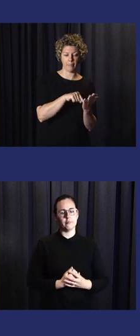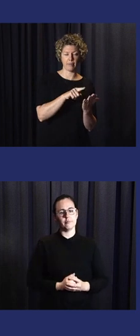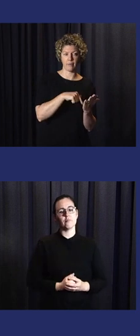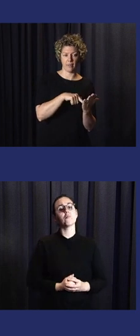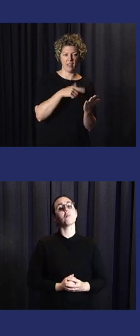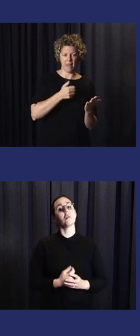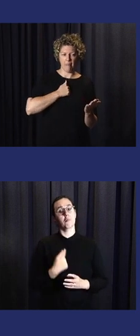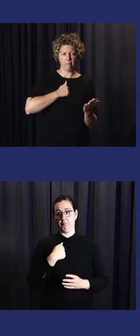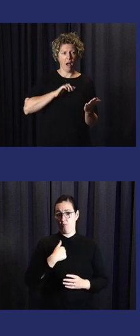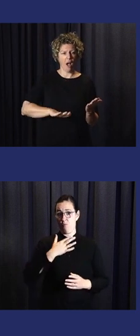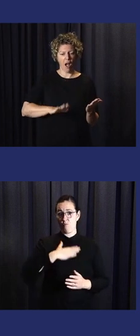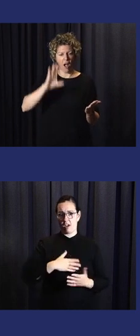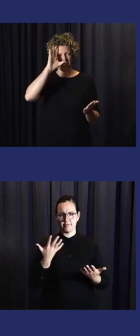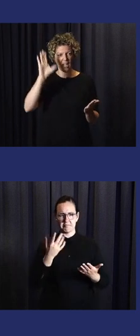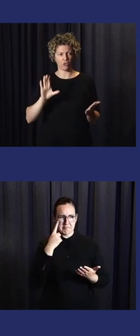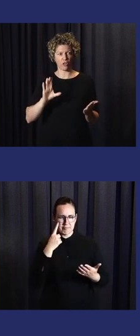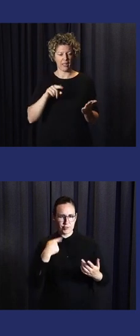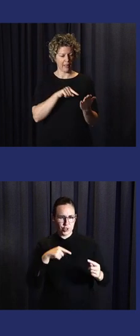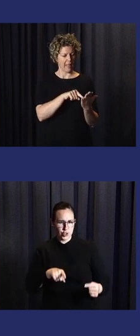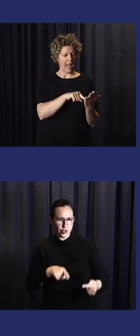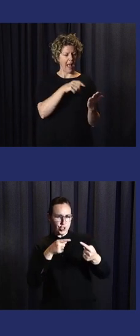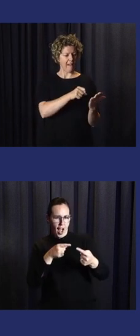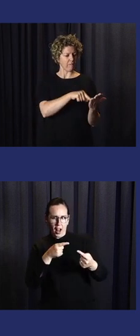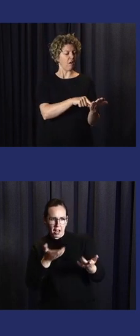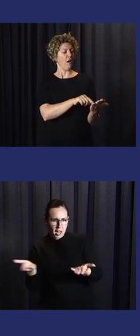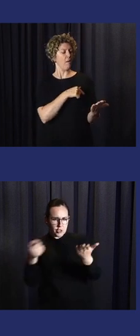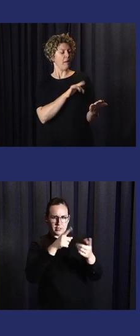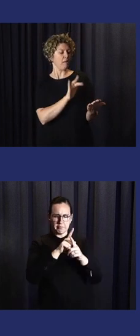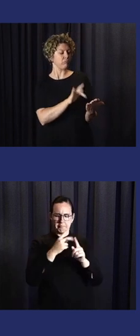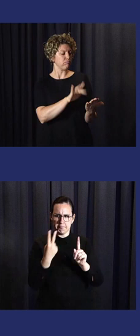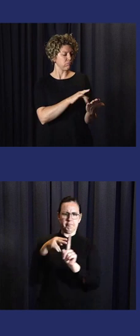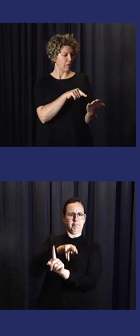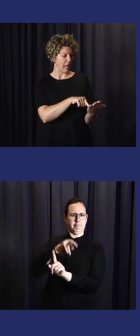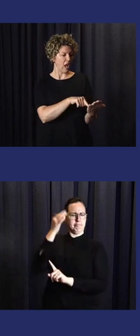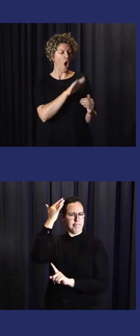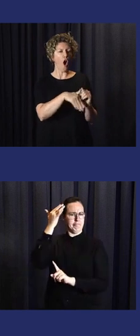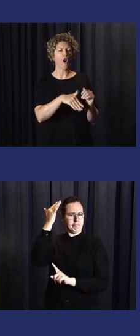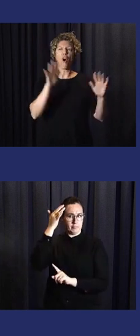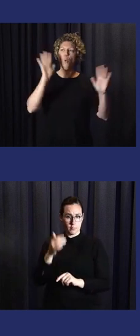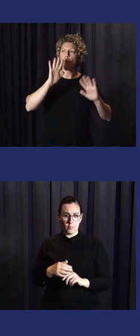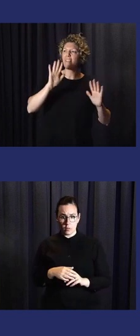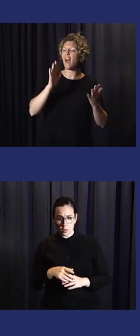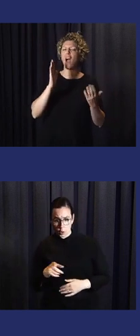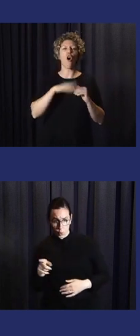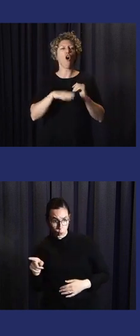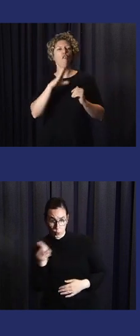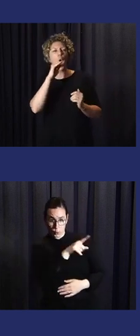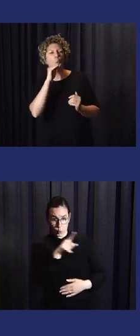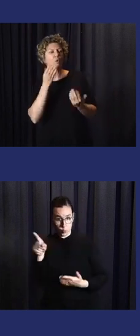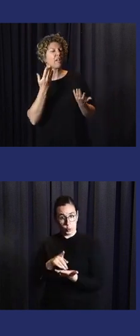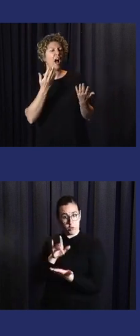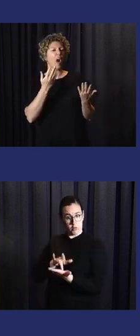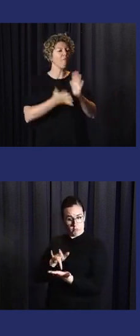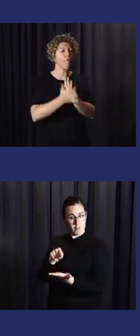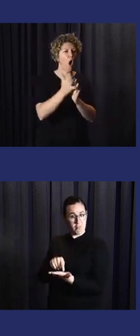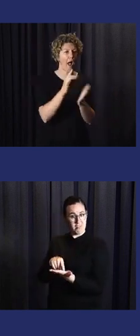how many of you are using the app of your authoritative voice in your country on weather, water and